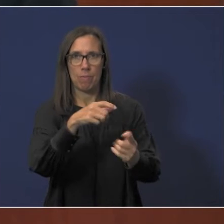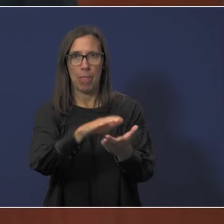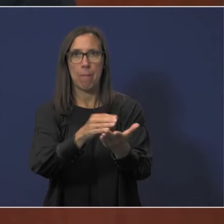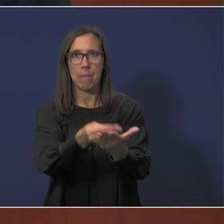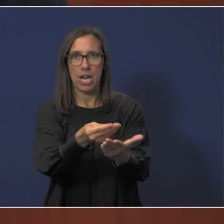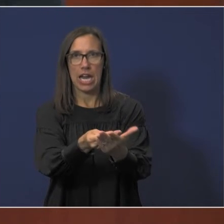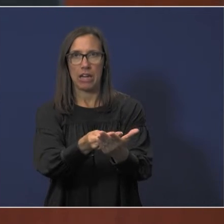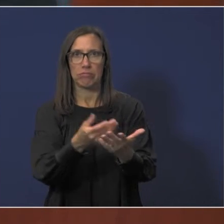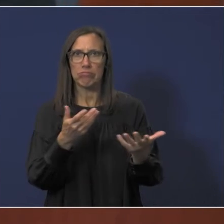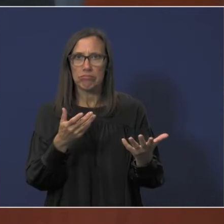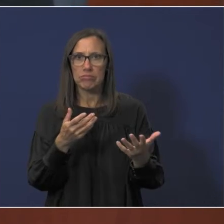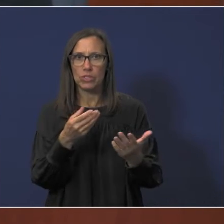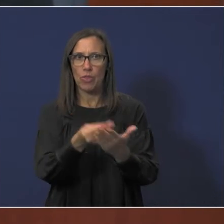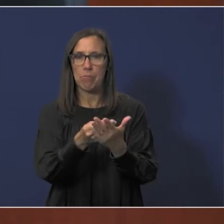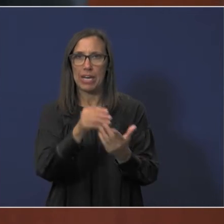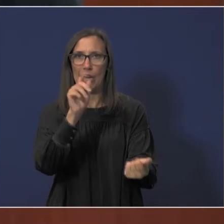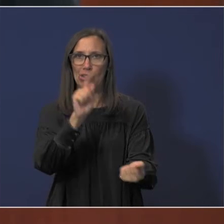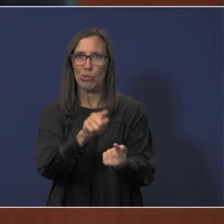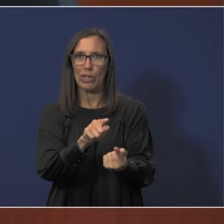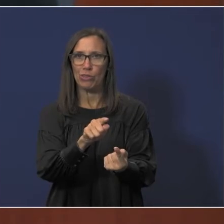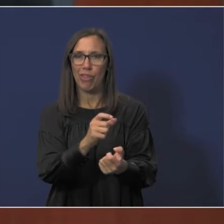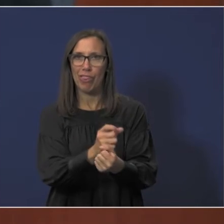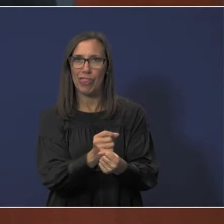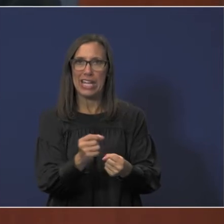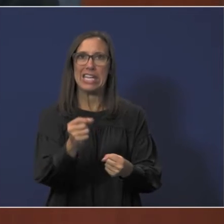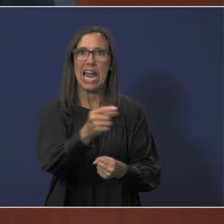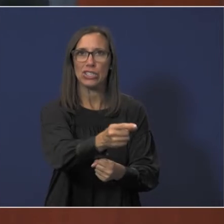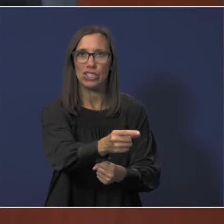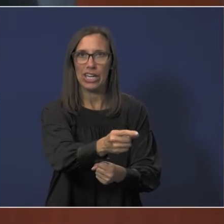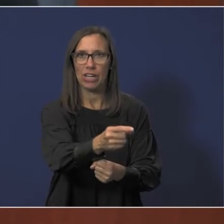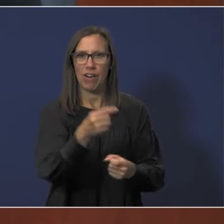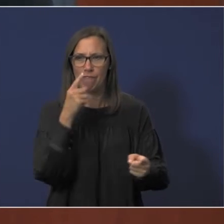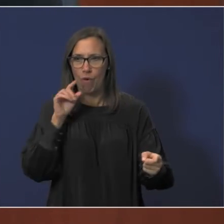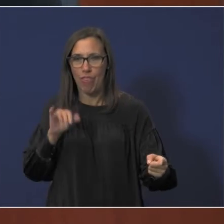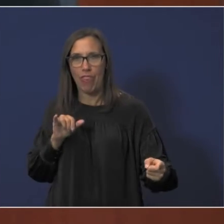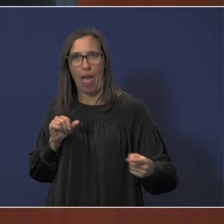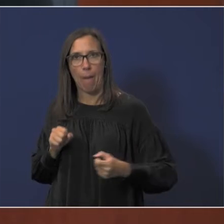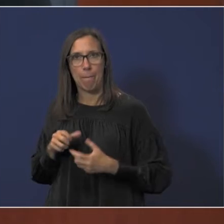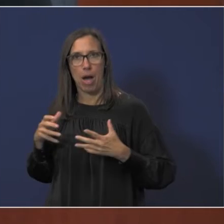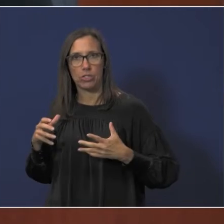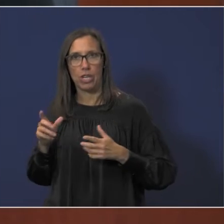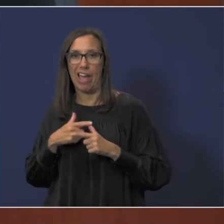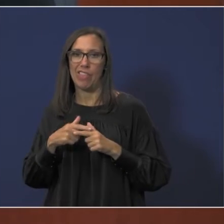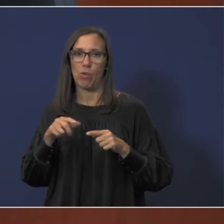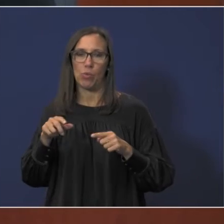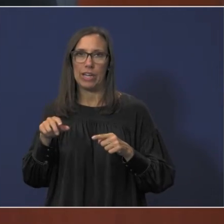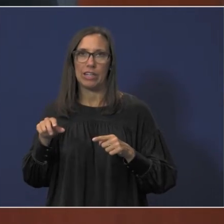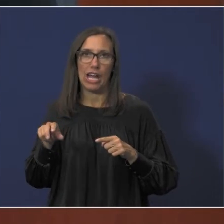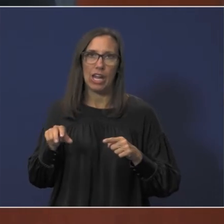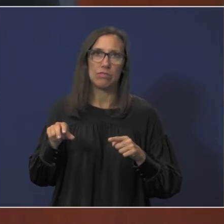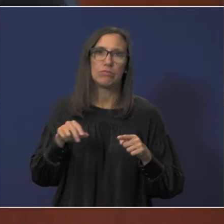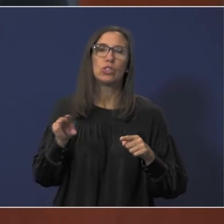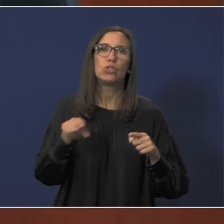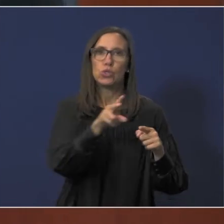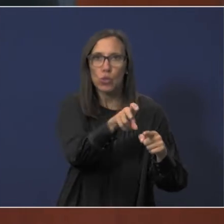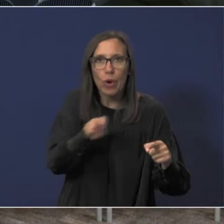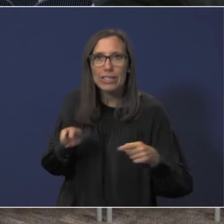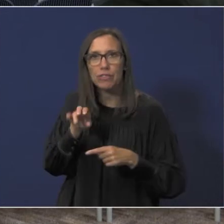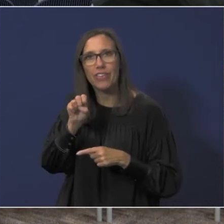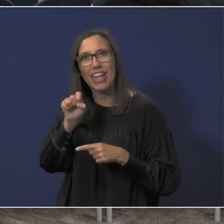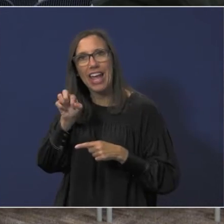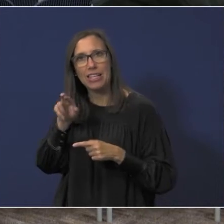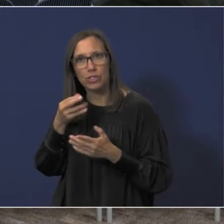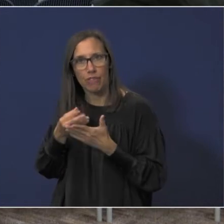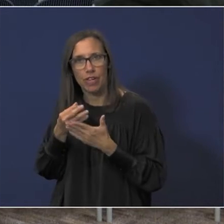and so that our money is reduced the next fiscal year for that dollar amount and then we transferred the esser funds in so the